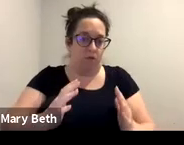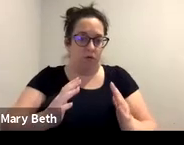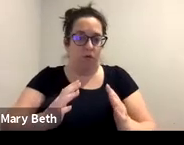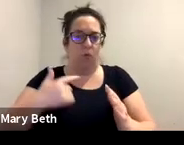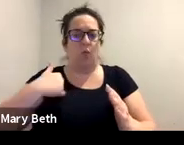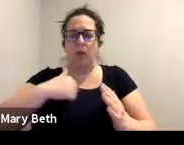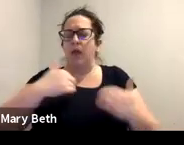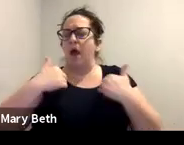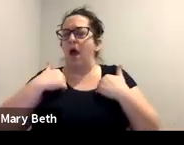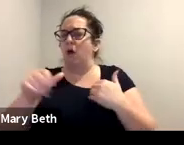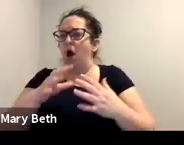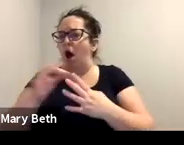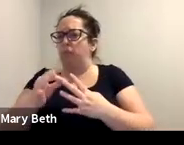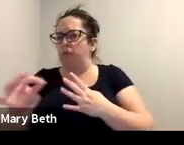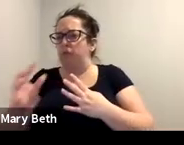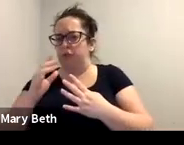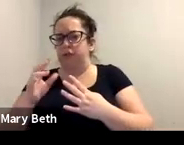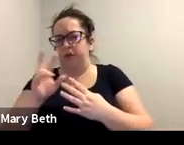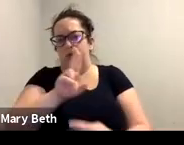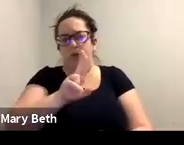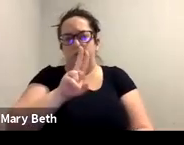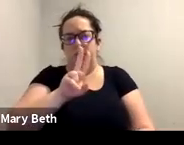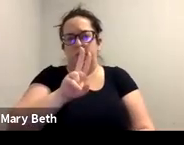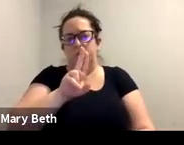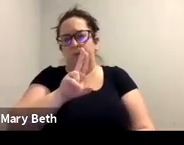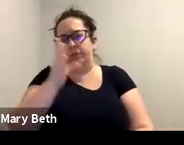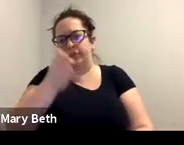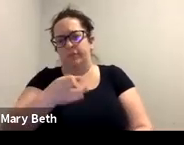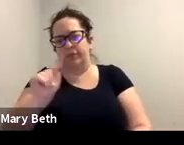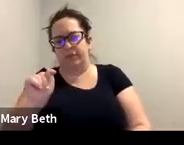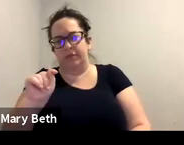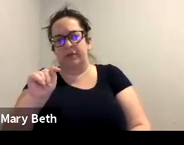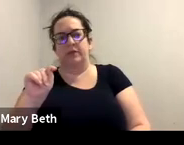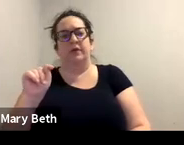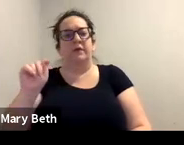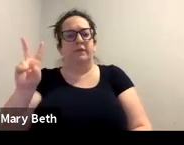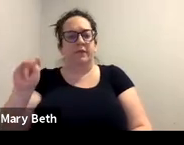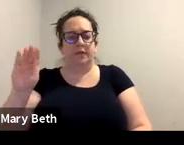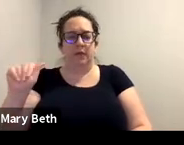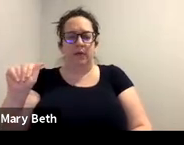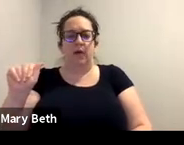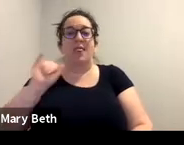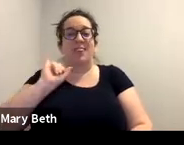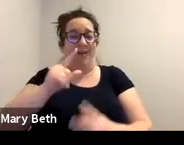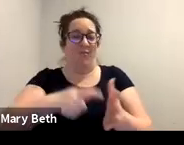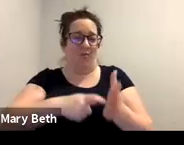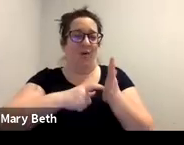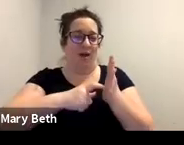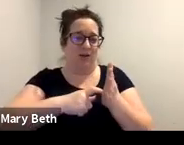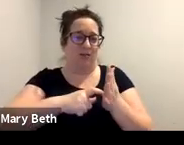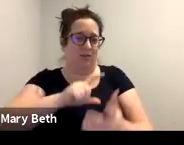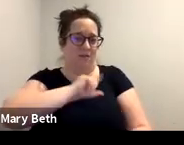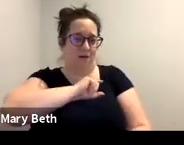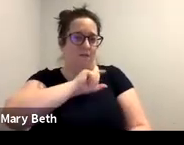criminal systems, but a U visa and T visa unfortunately does require law enforcement involvement because law enforcement is the